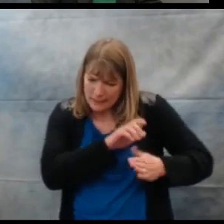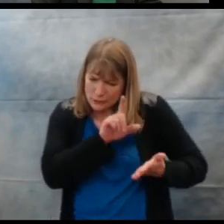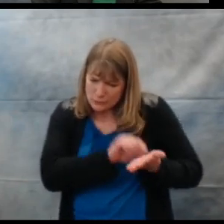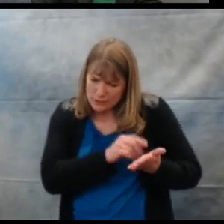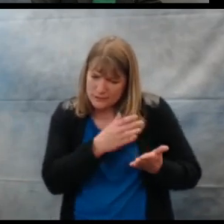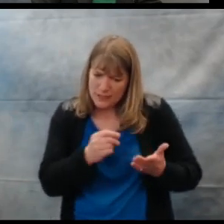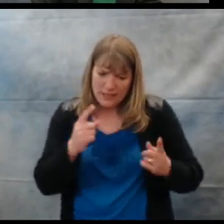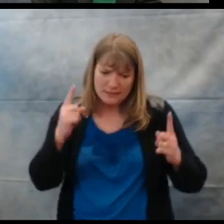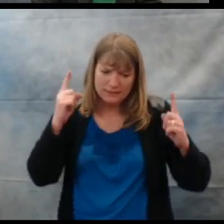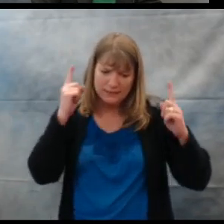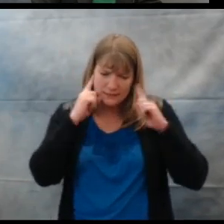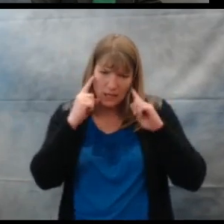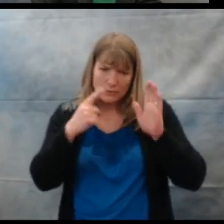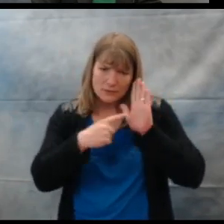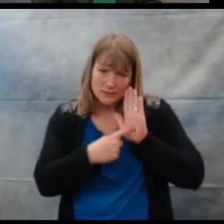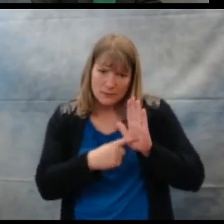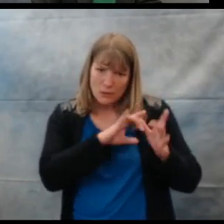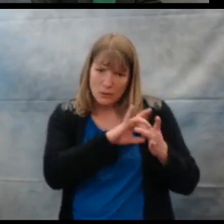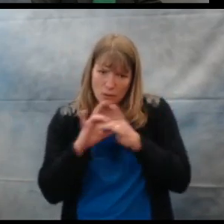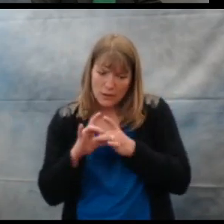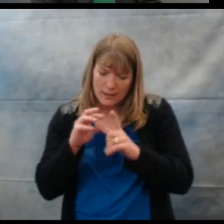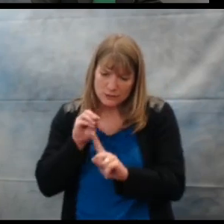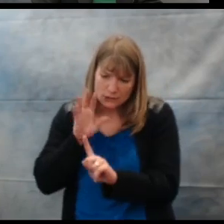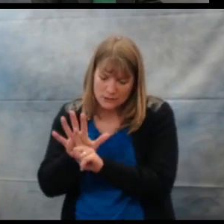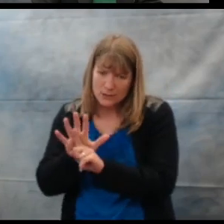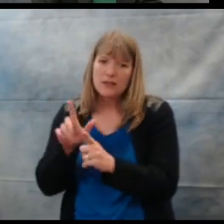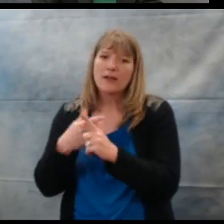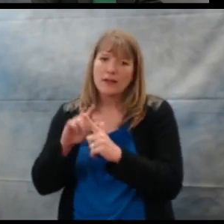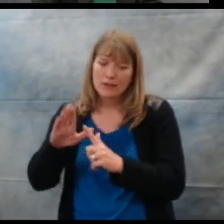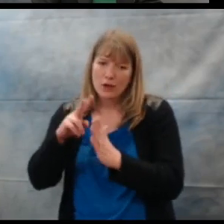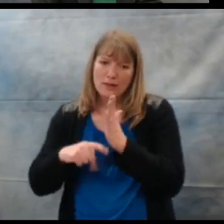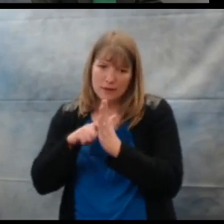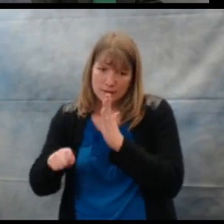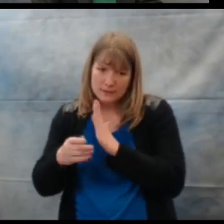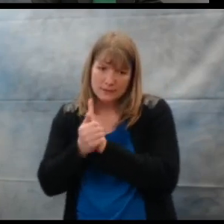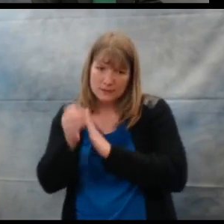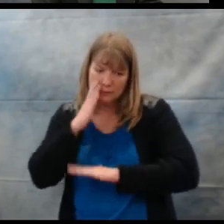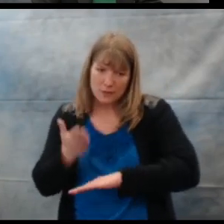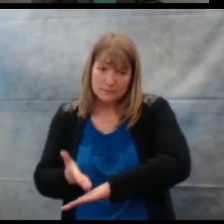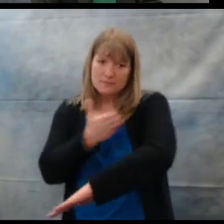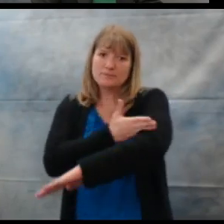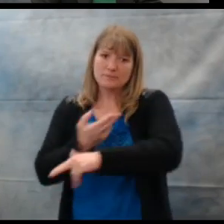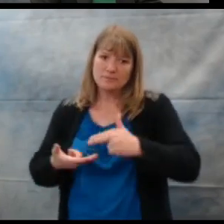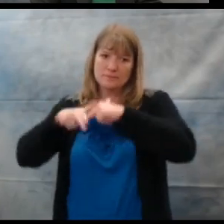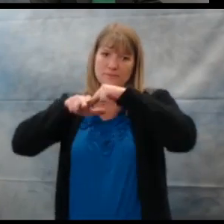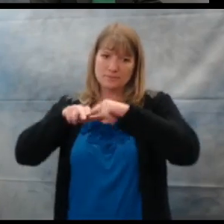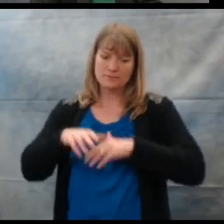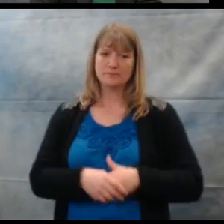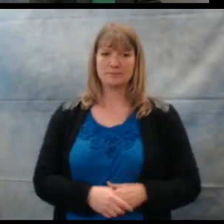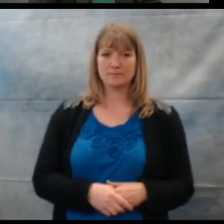to English print and the sound-symbol correlation to expand their literacy skills.